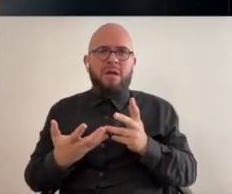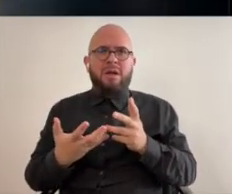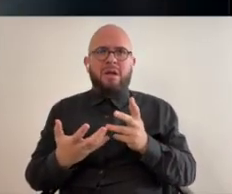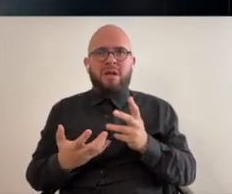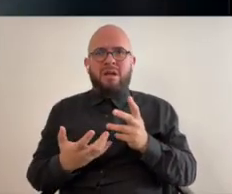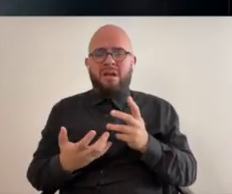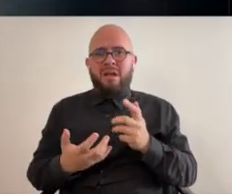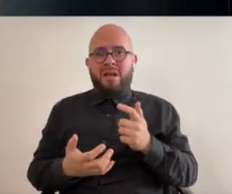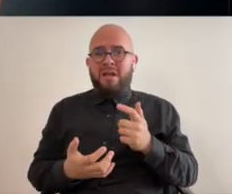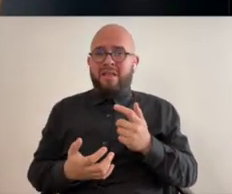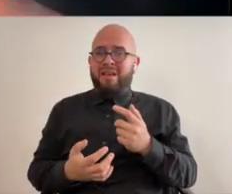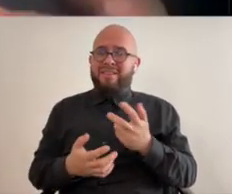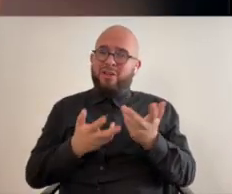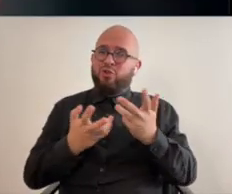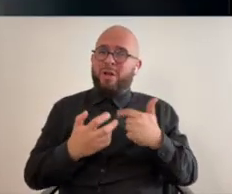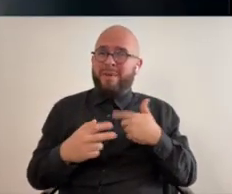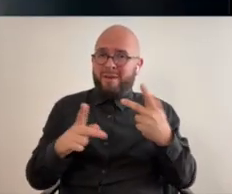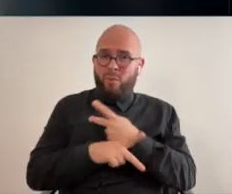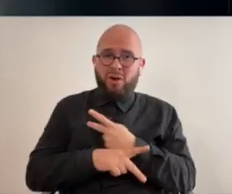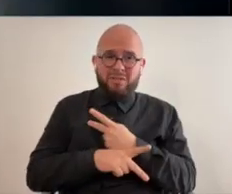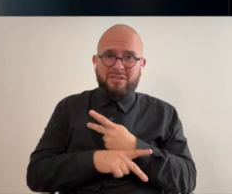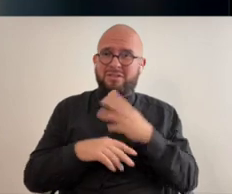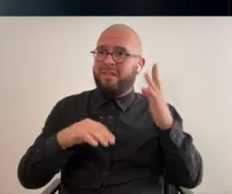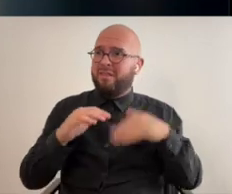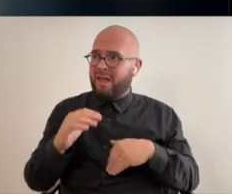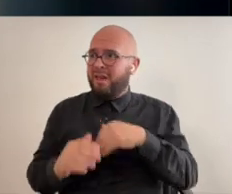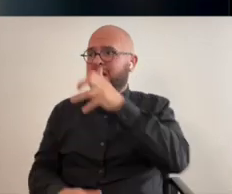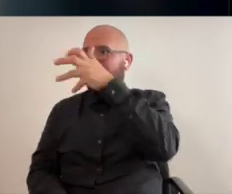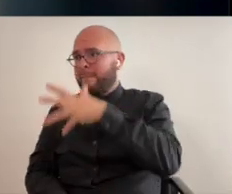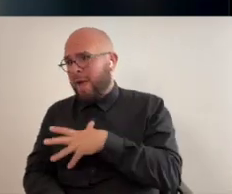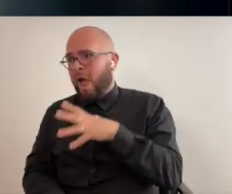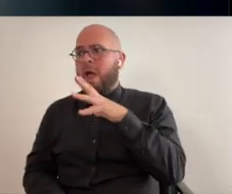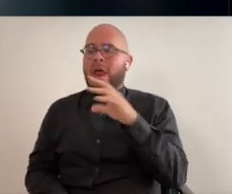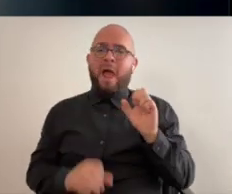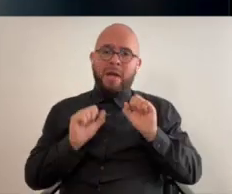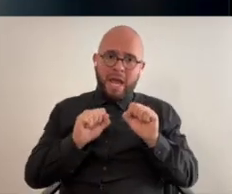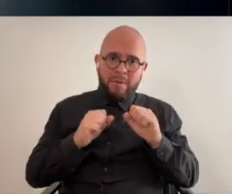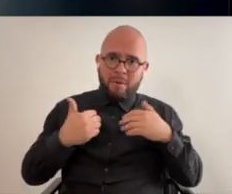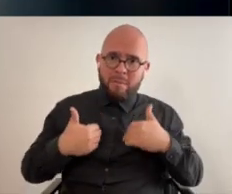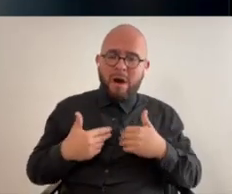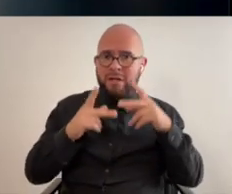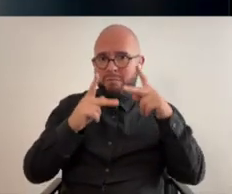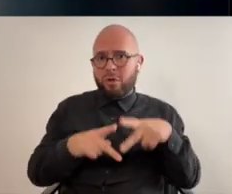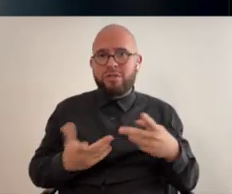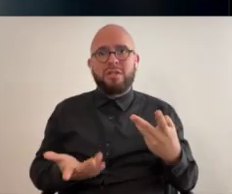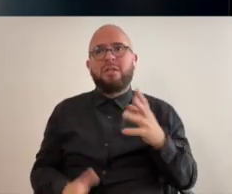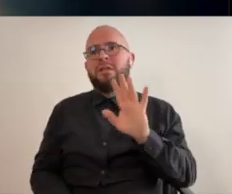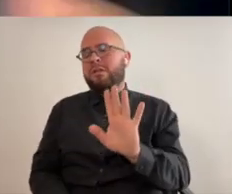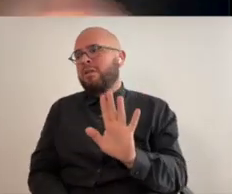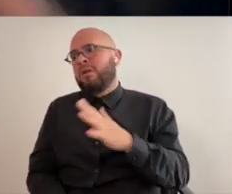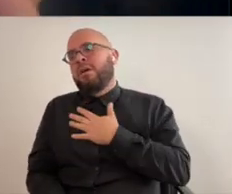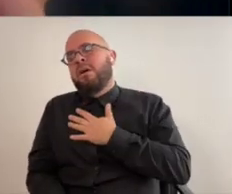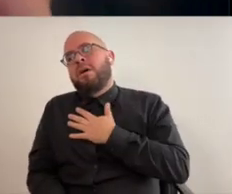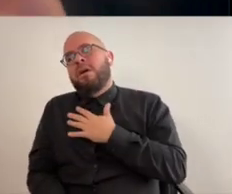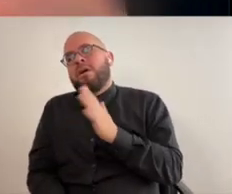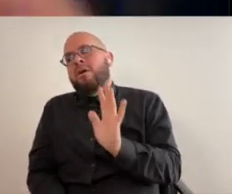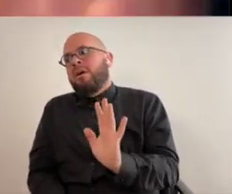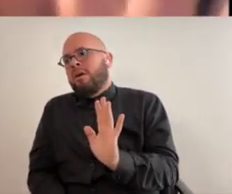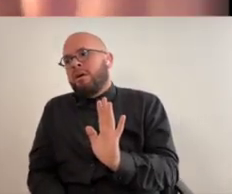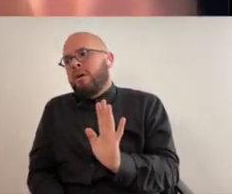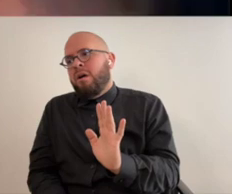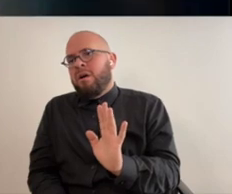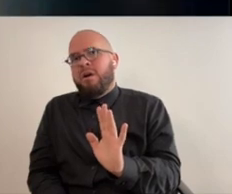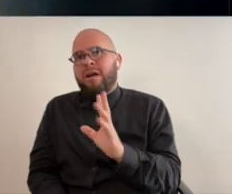treated quantifiably worse than a man and an able-bodied person and